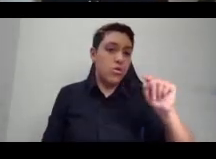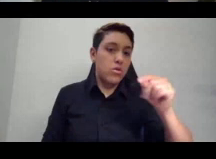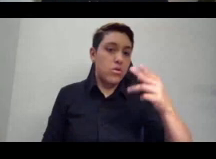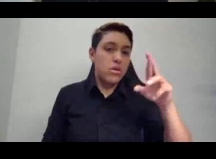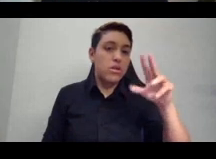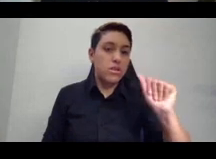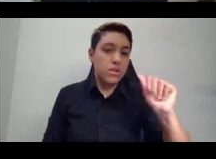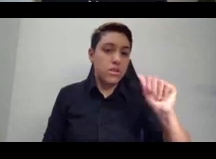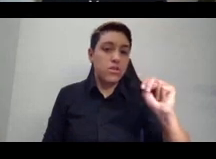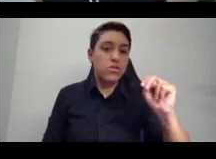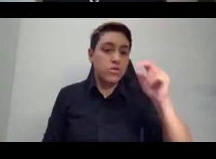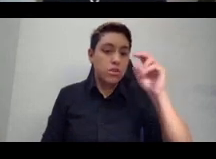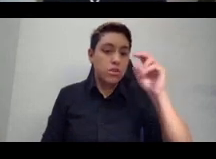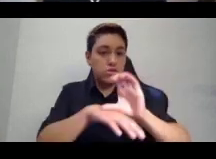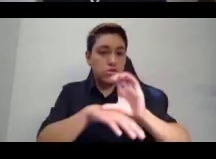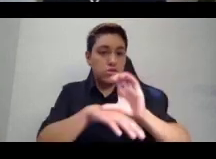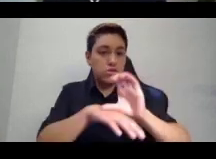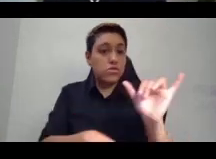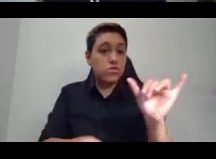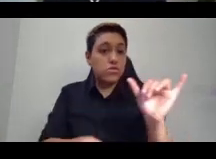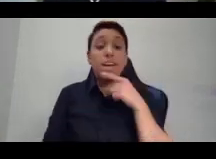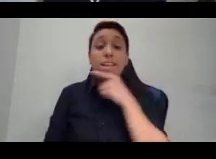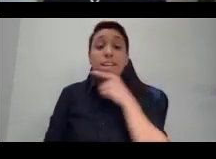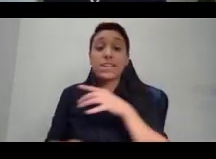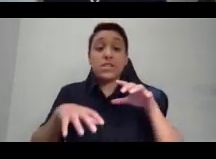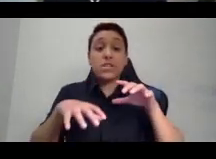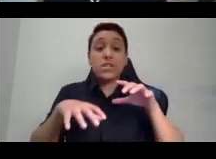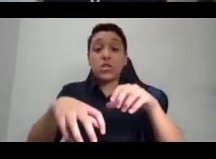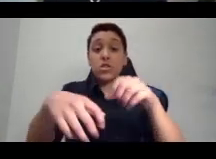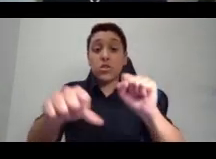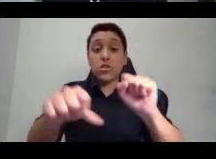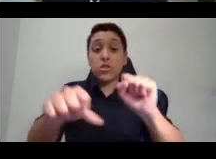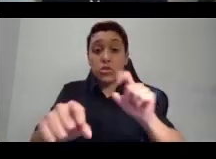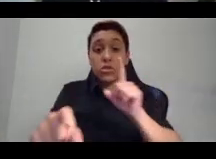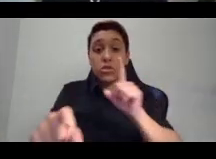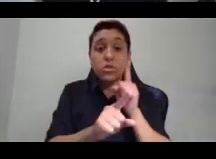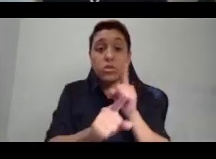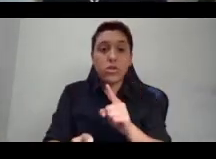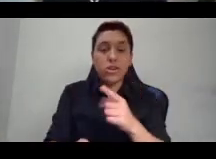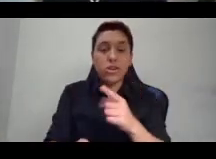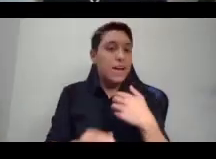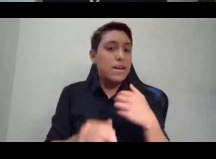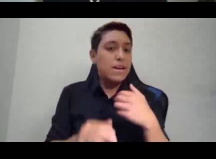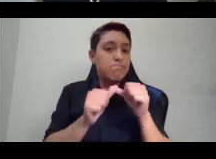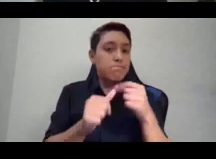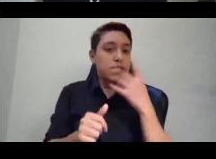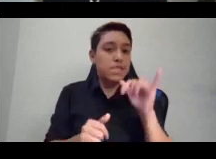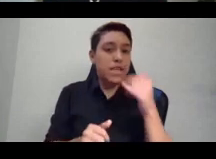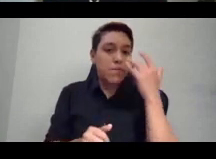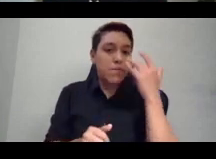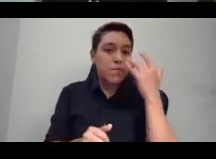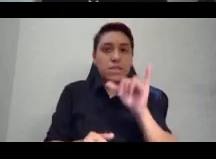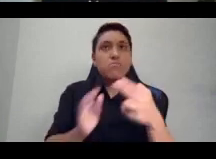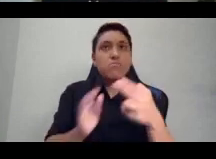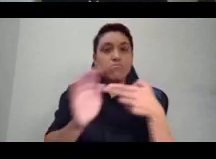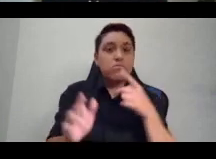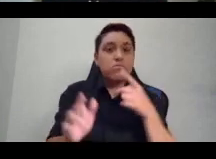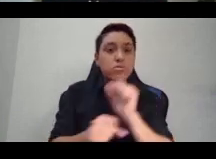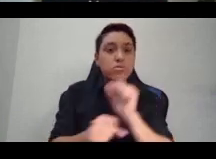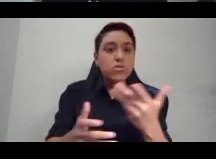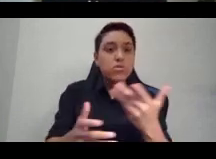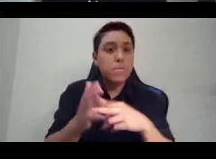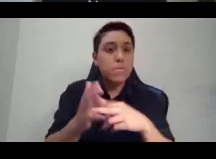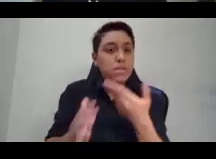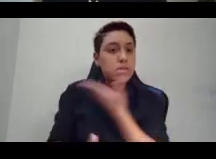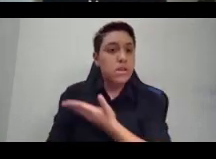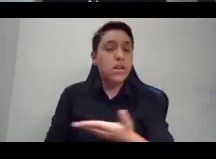This colonial order, I keep naming that because that's what it is, continues to impact us to this